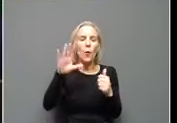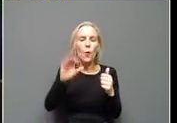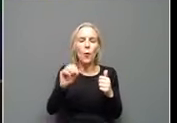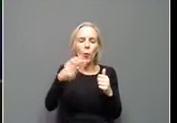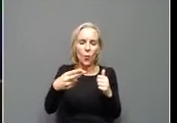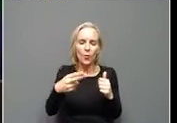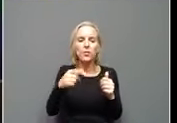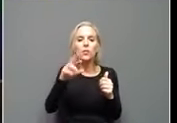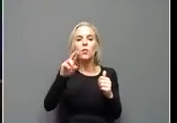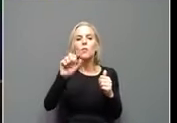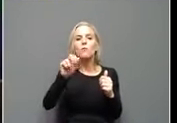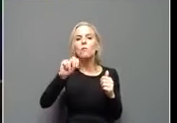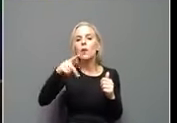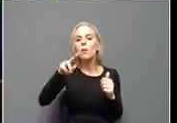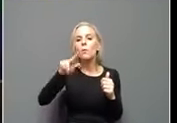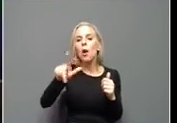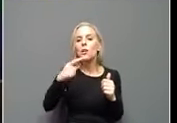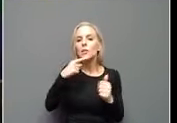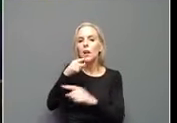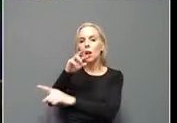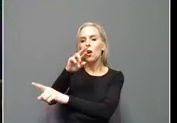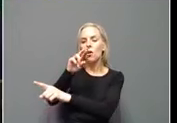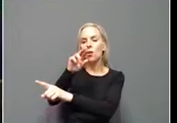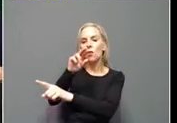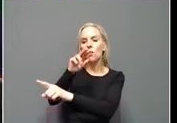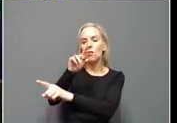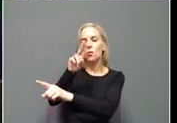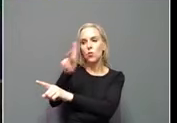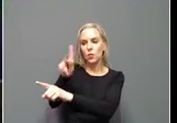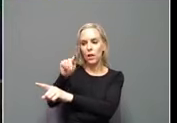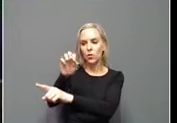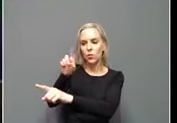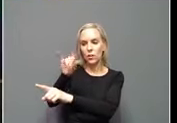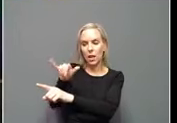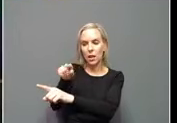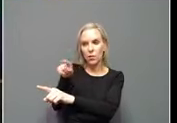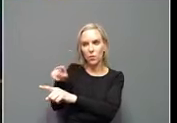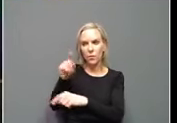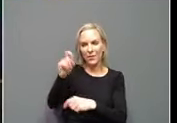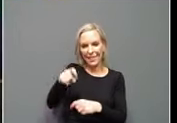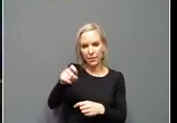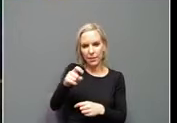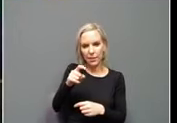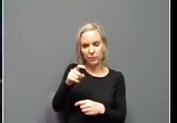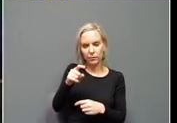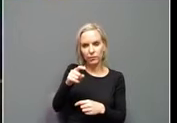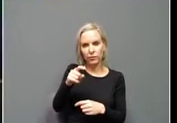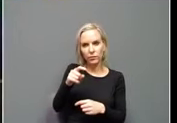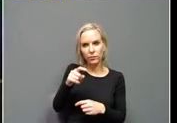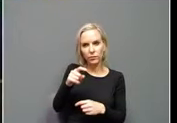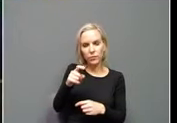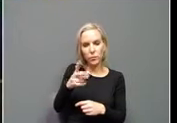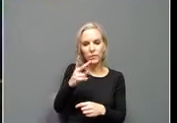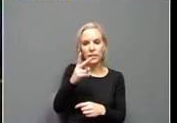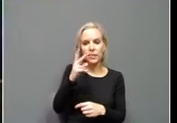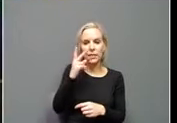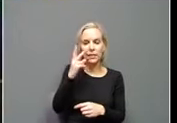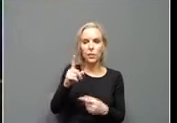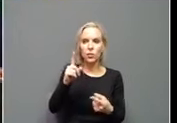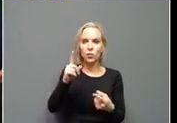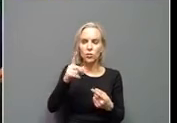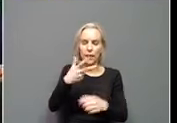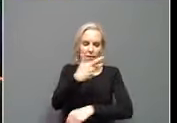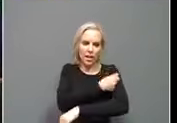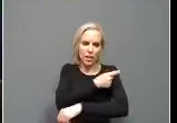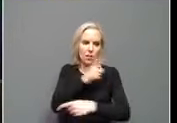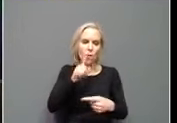Rand Paul said at UK today that, um, you need to be sending vaccines to primary care physicians and